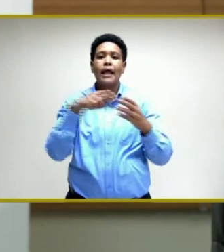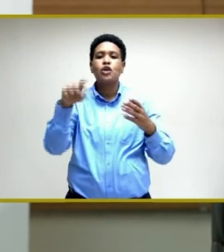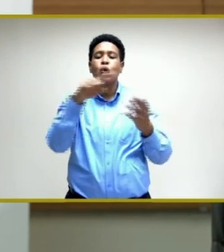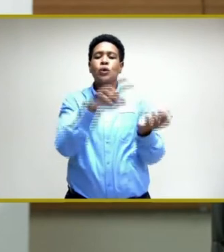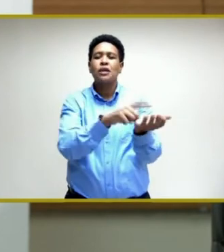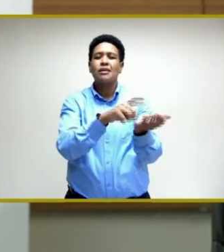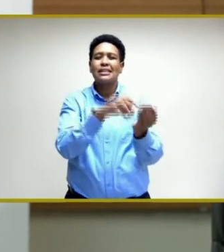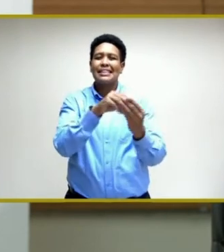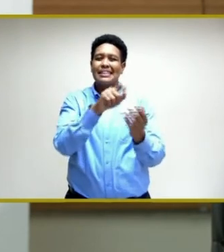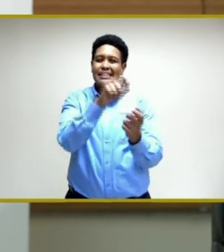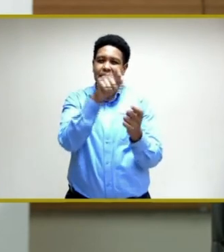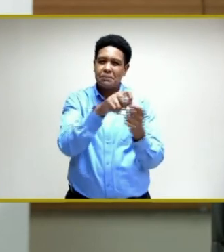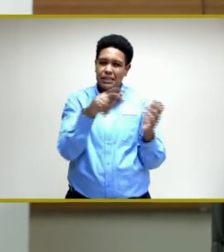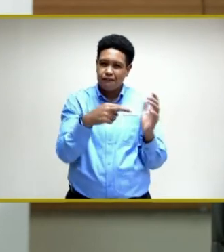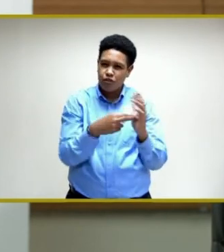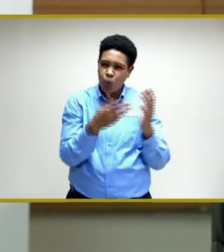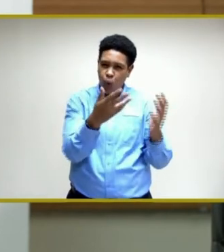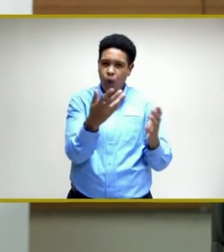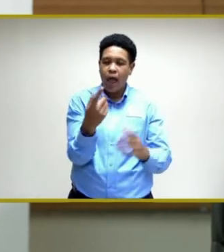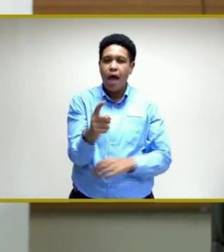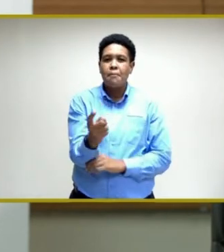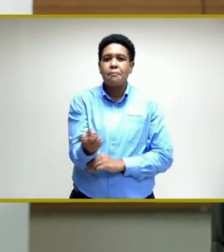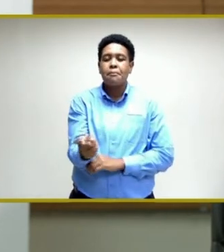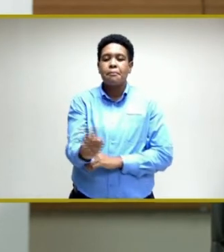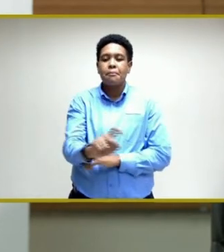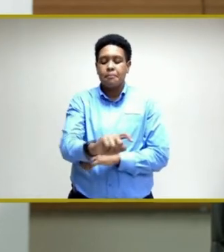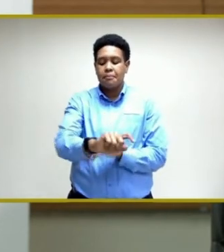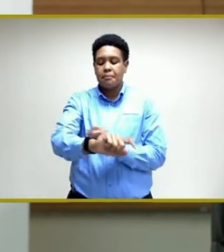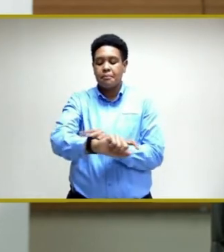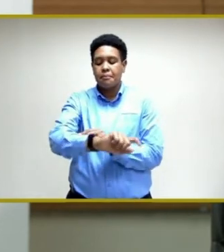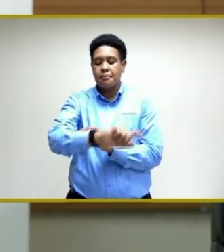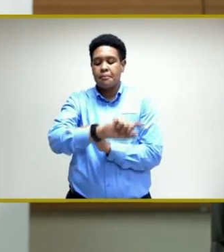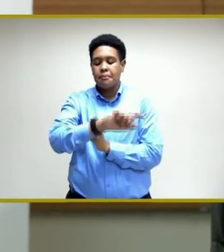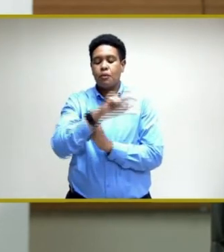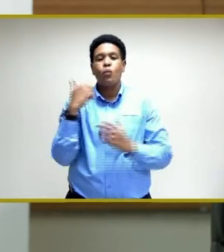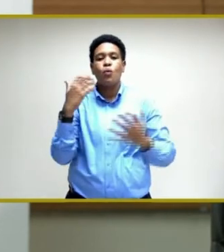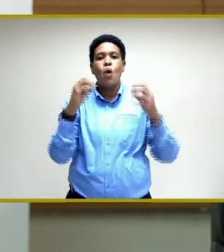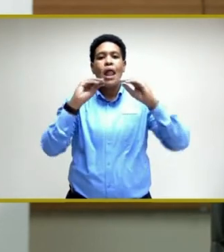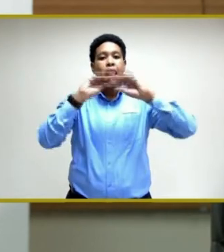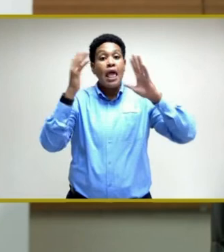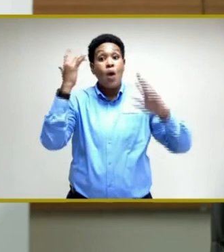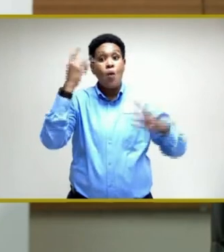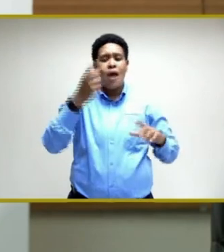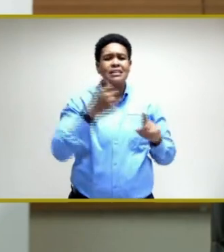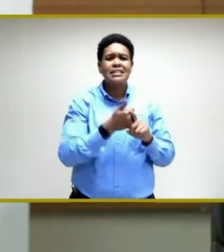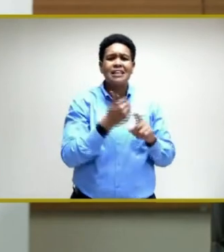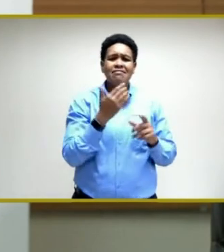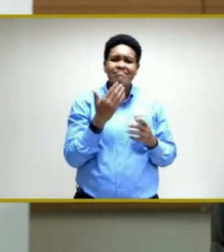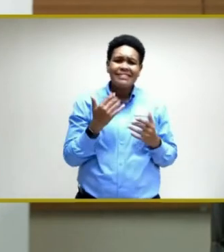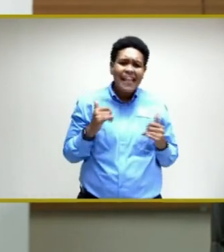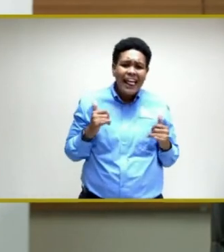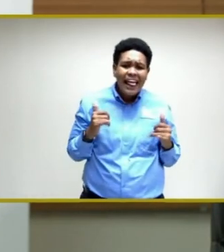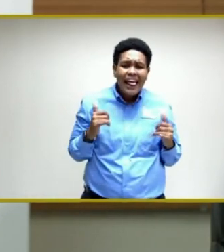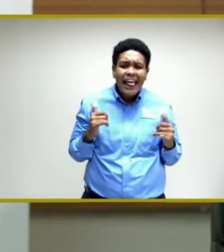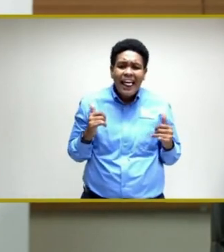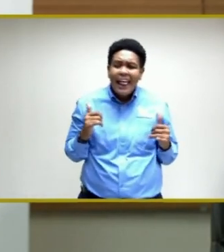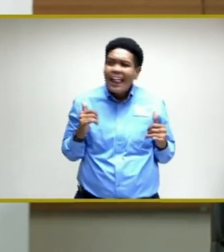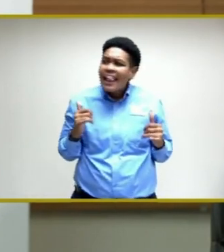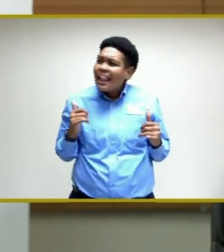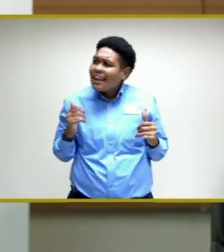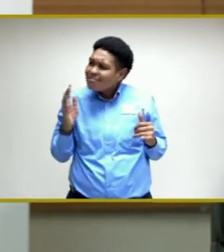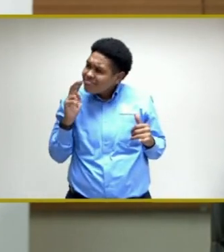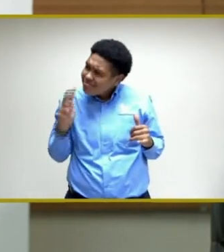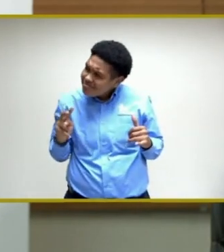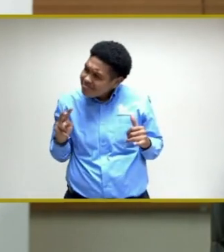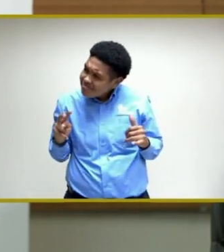specific role, and we want to be very clear on that, because there is still the challenge